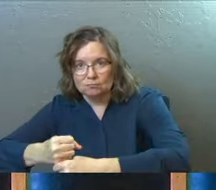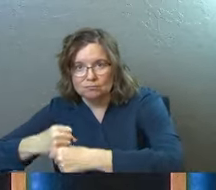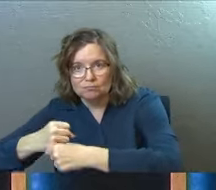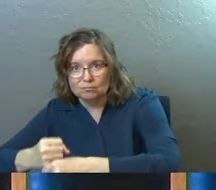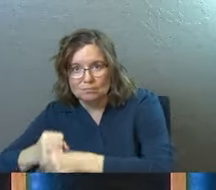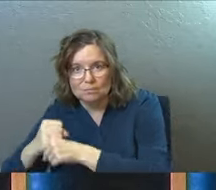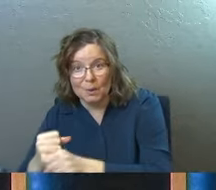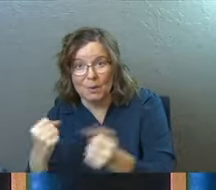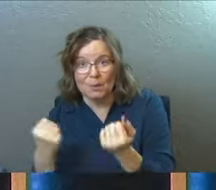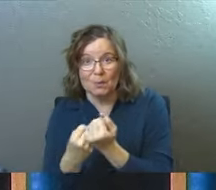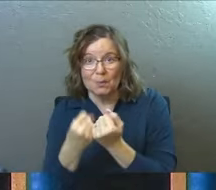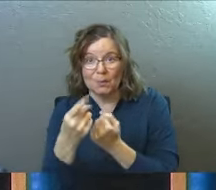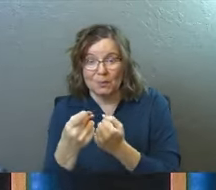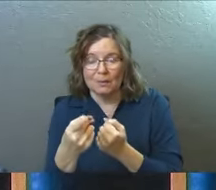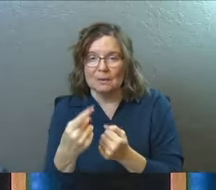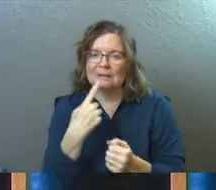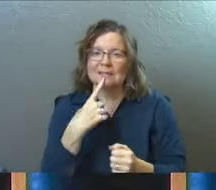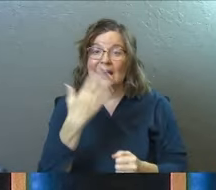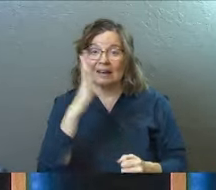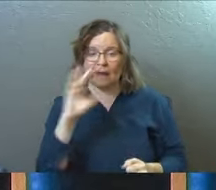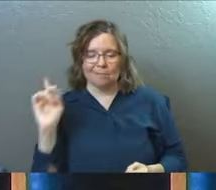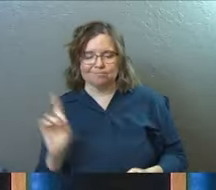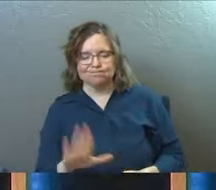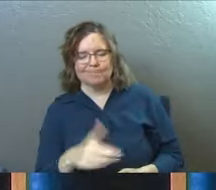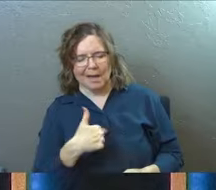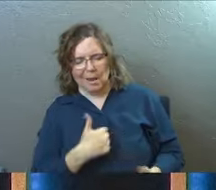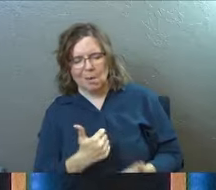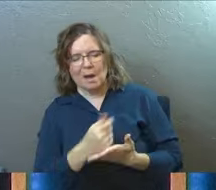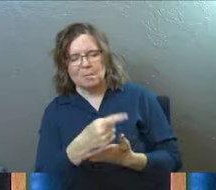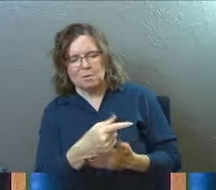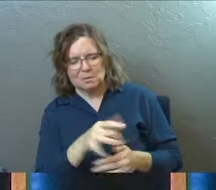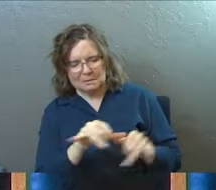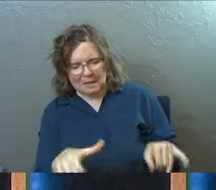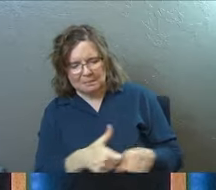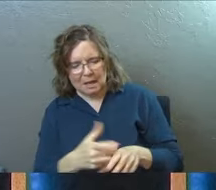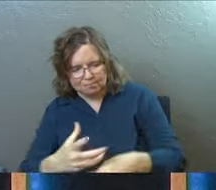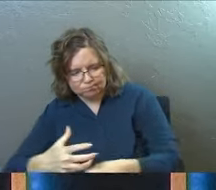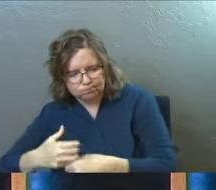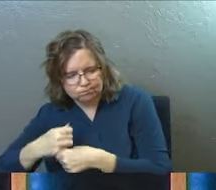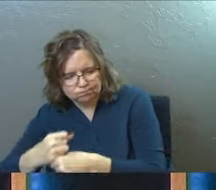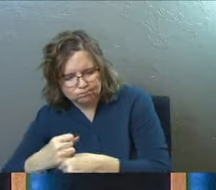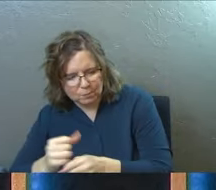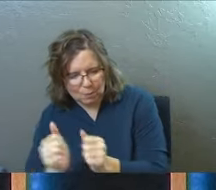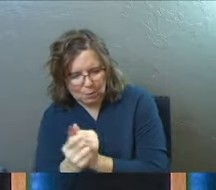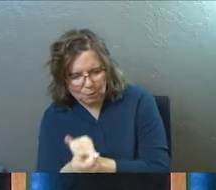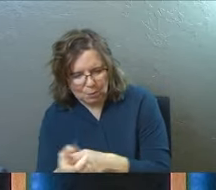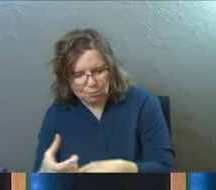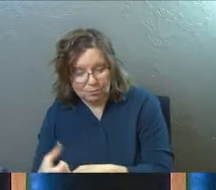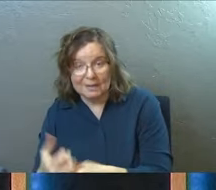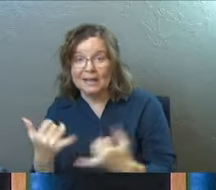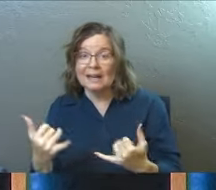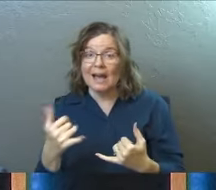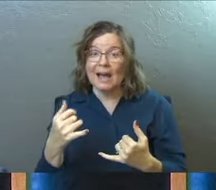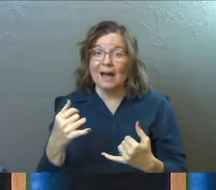if God walked up to you just like that and said, how about I help you with the next pitch? Now, what's your percentage of success?